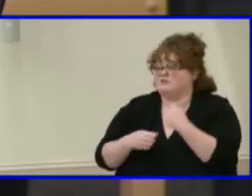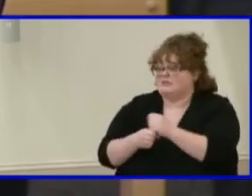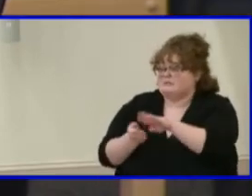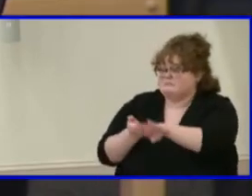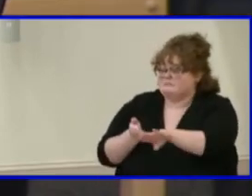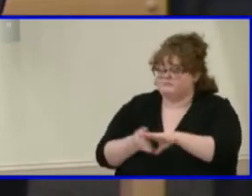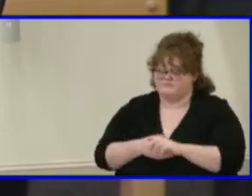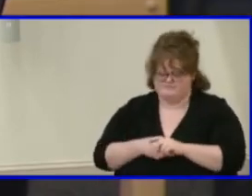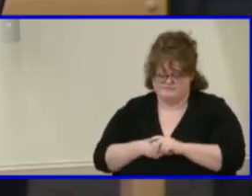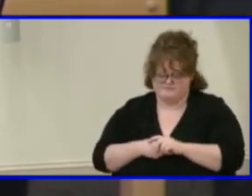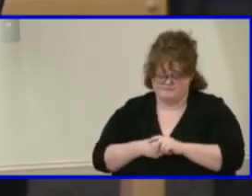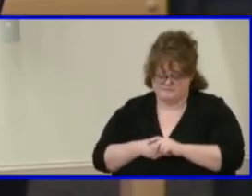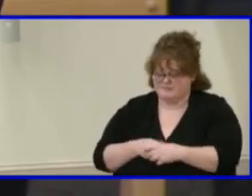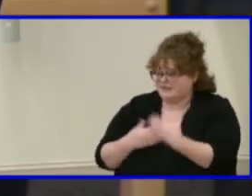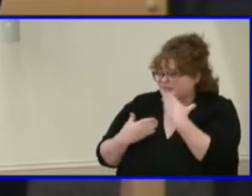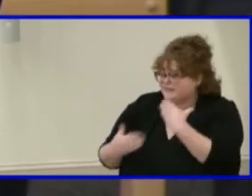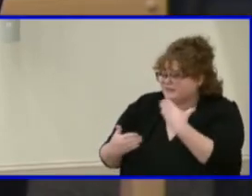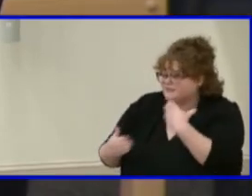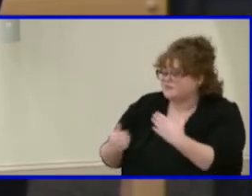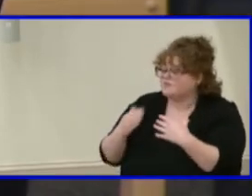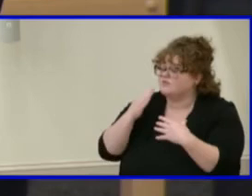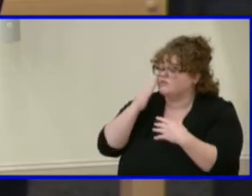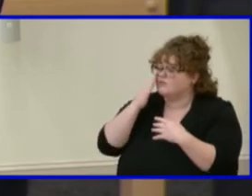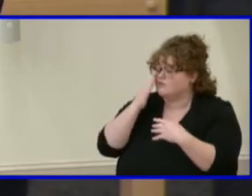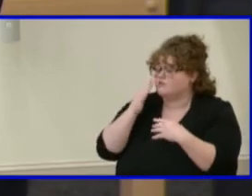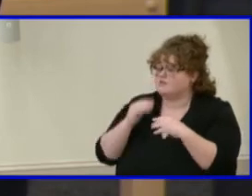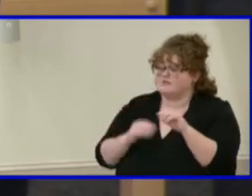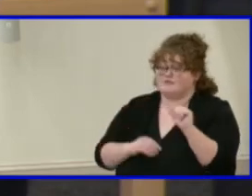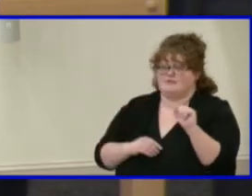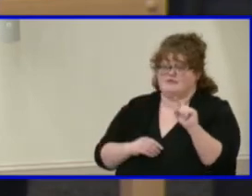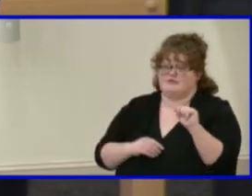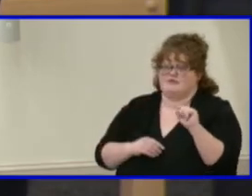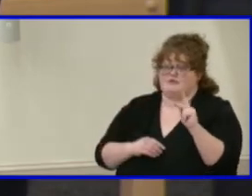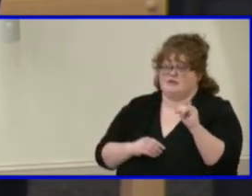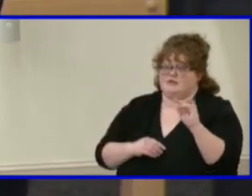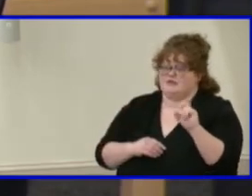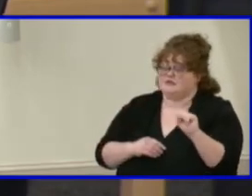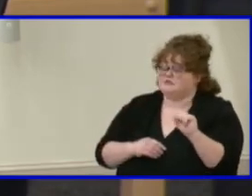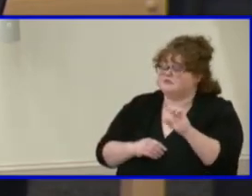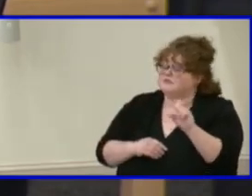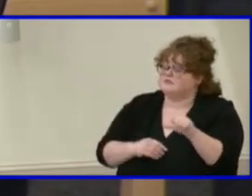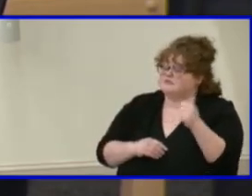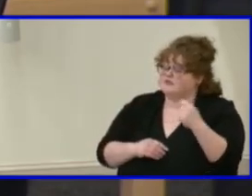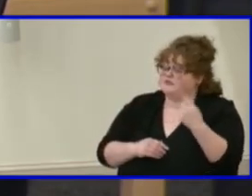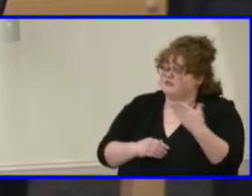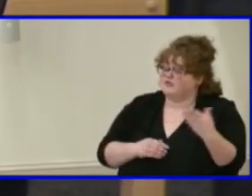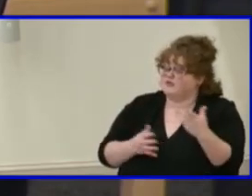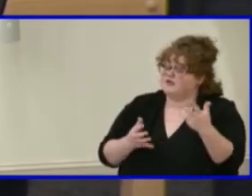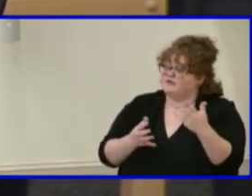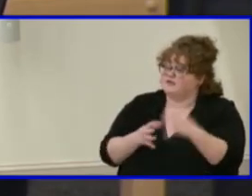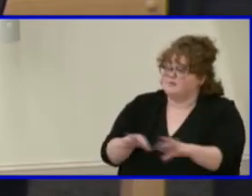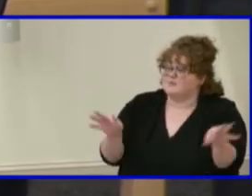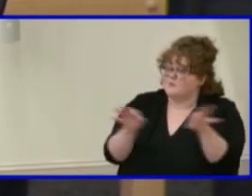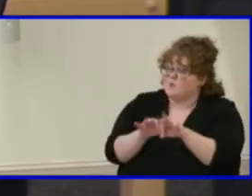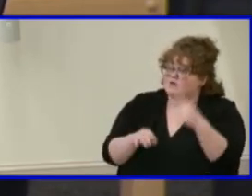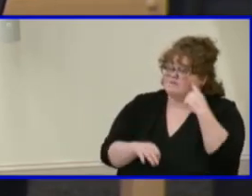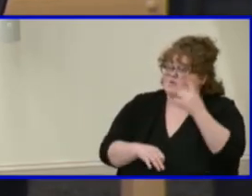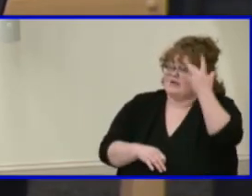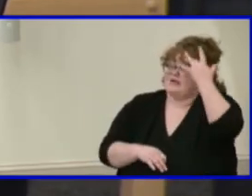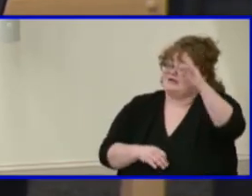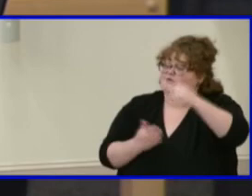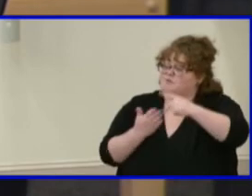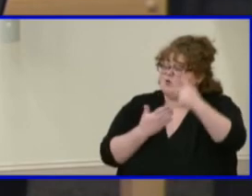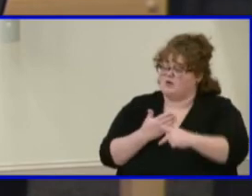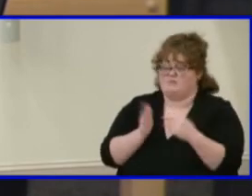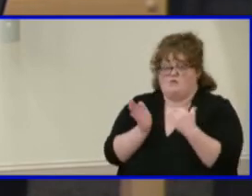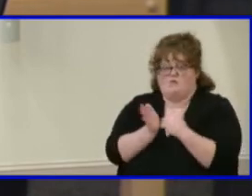think that's something else to think about when we're thinking about gifted programs. Oftentimes, when a student